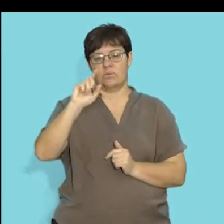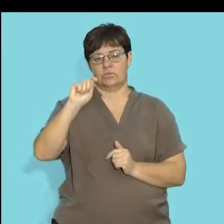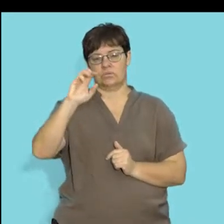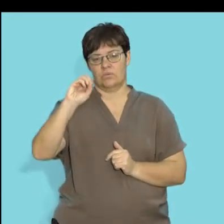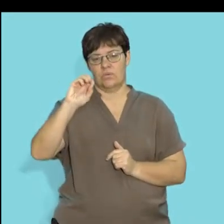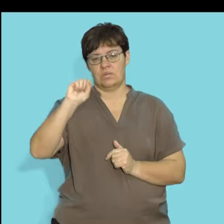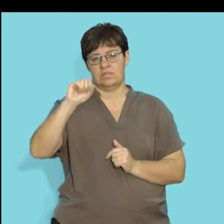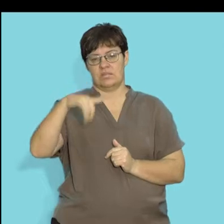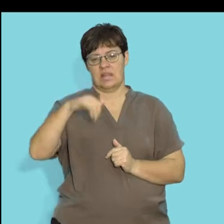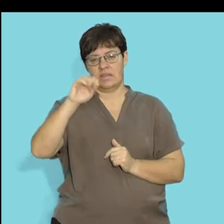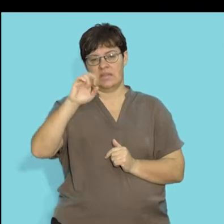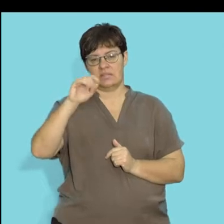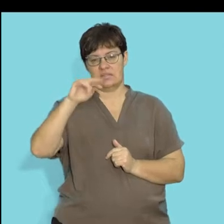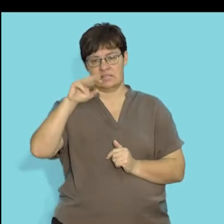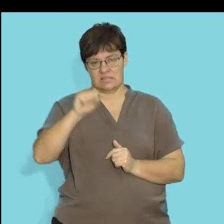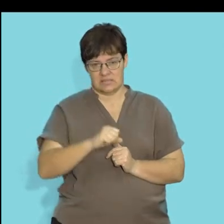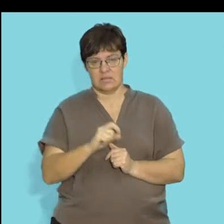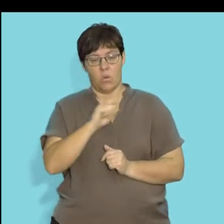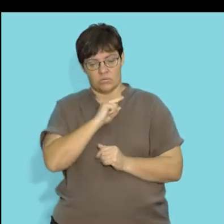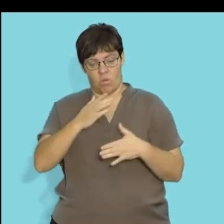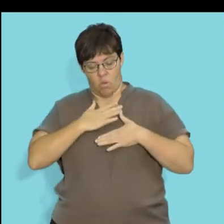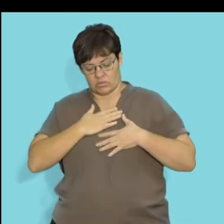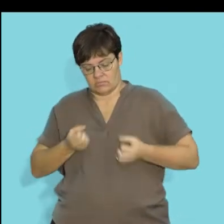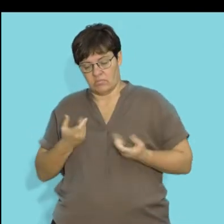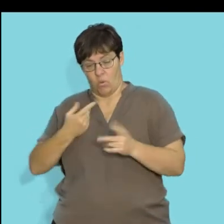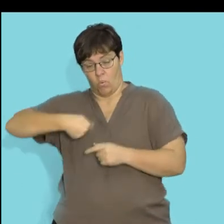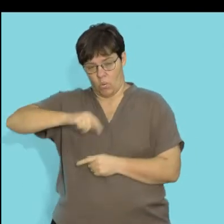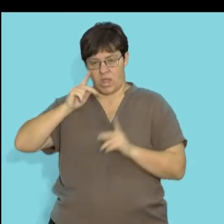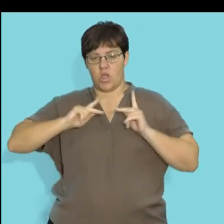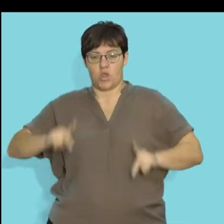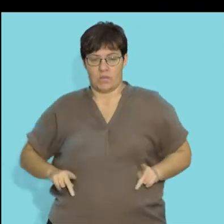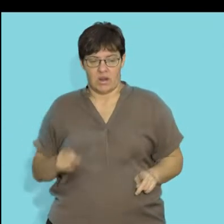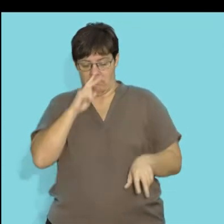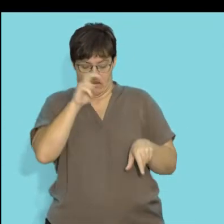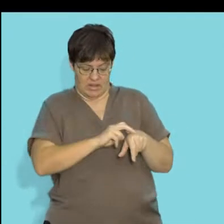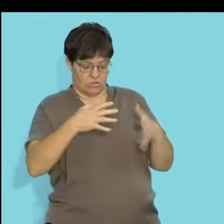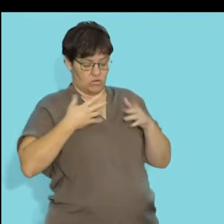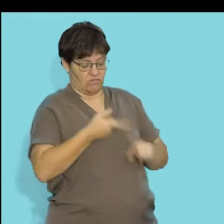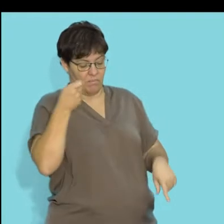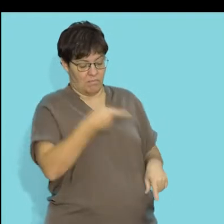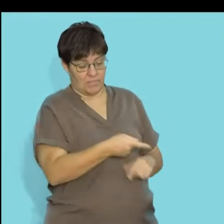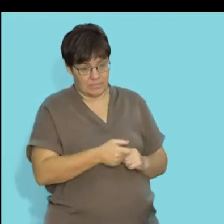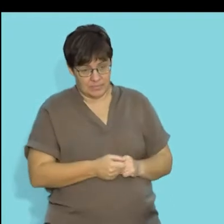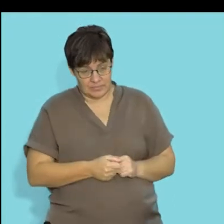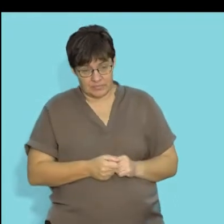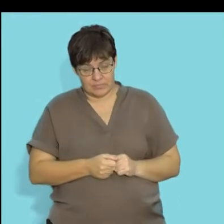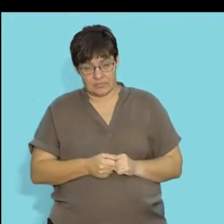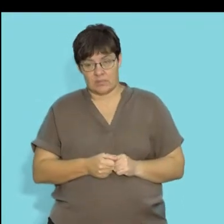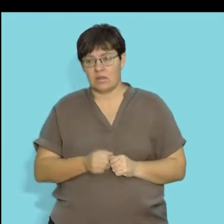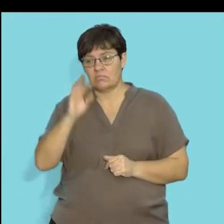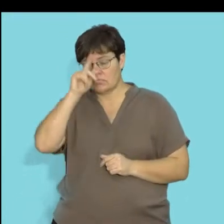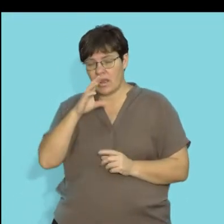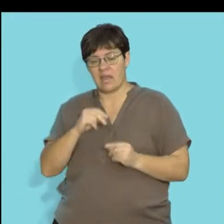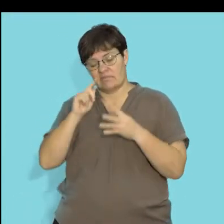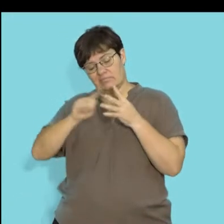And that is important in also producing oxygen that we rely on as living organisms. It's important that we